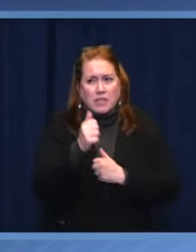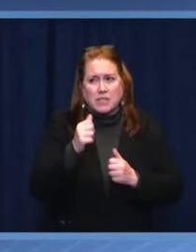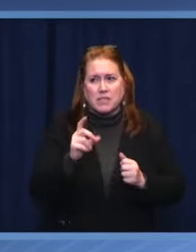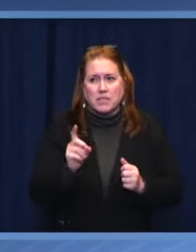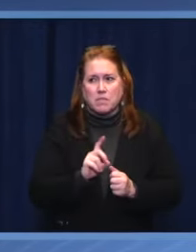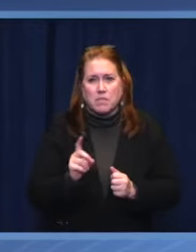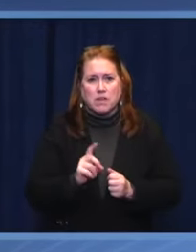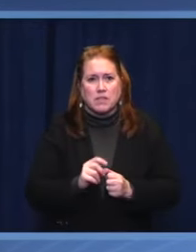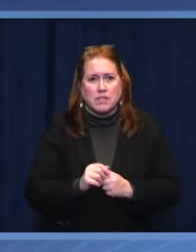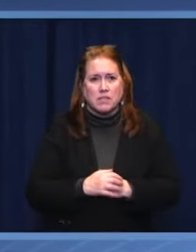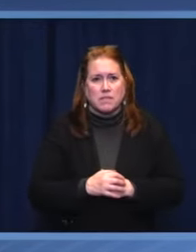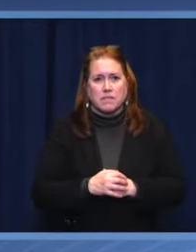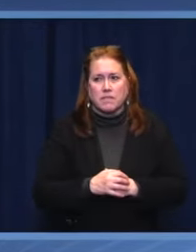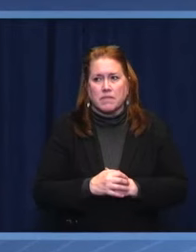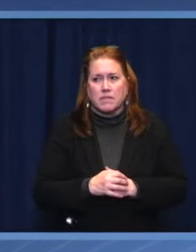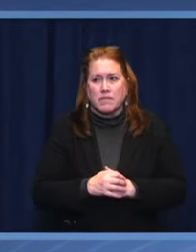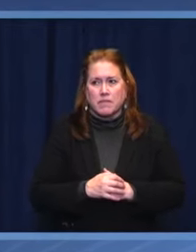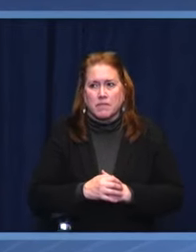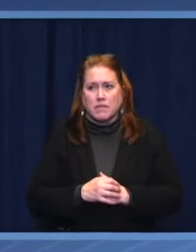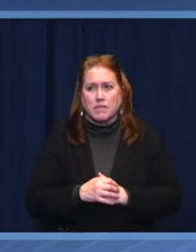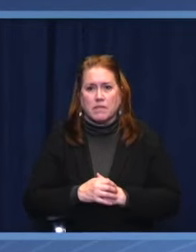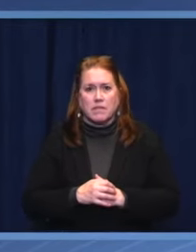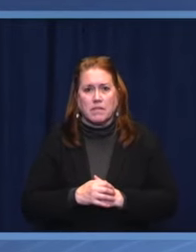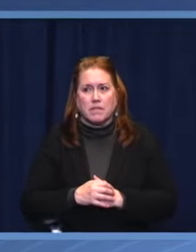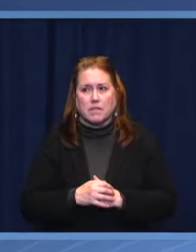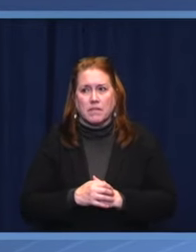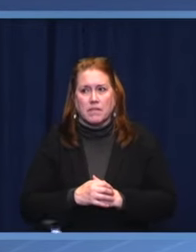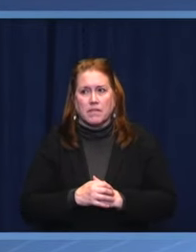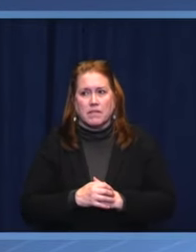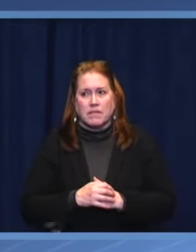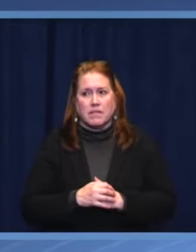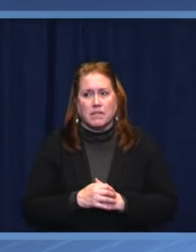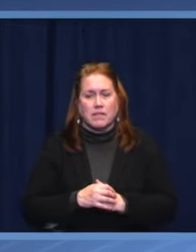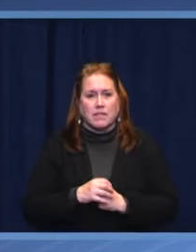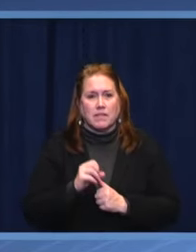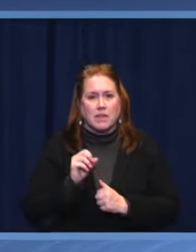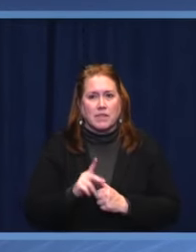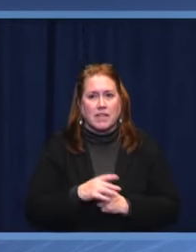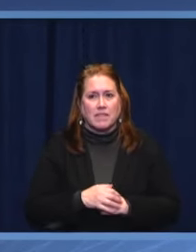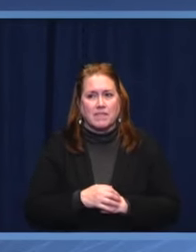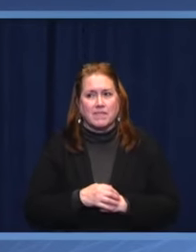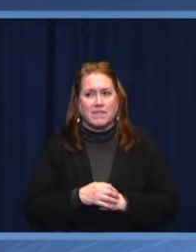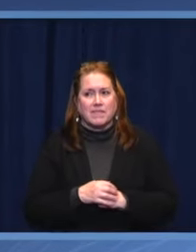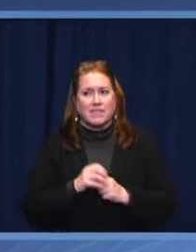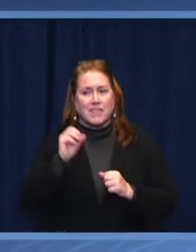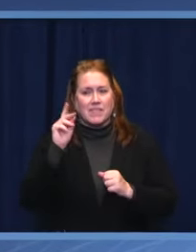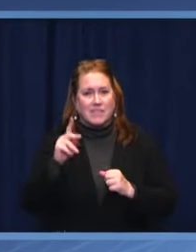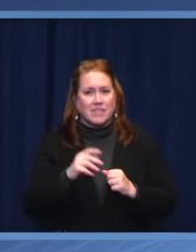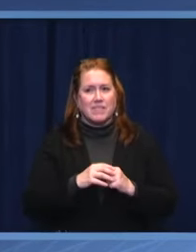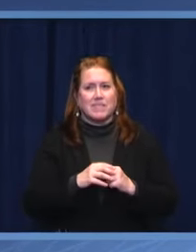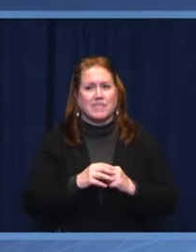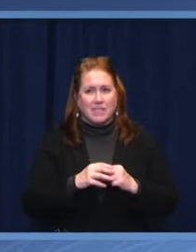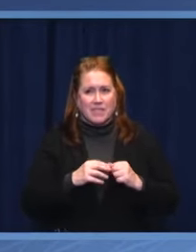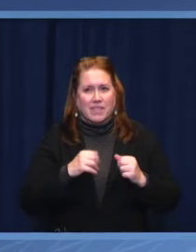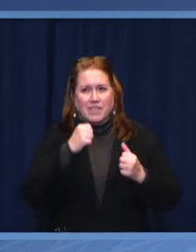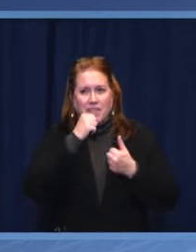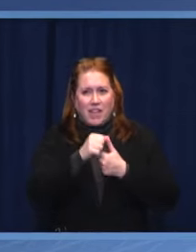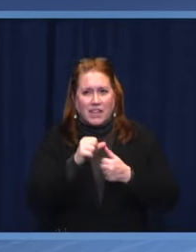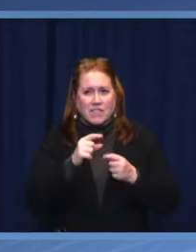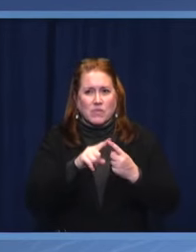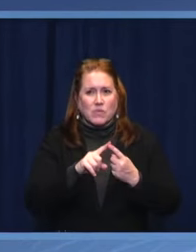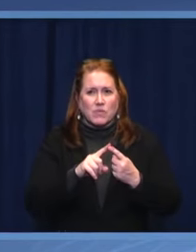regional effort of eight governments, our Prime Minister sends an open letter to big tech